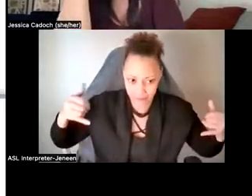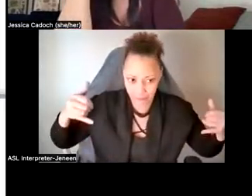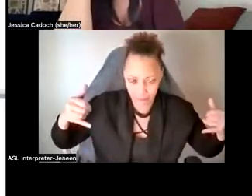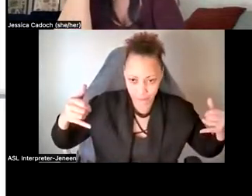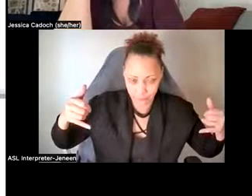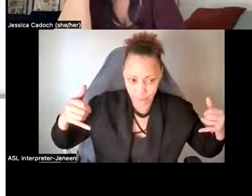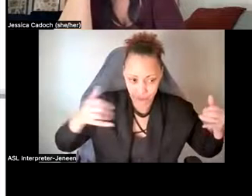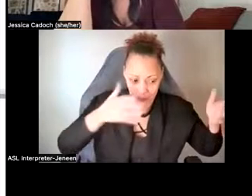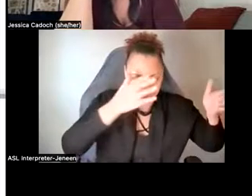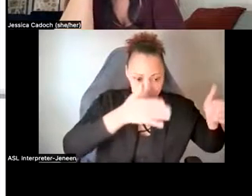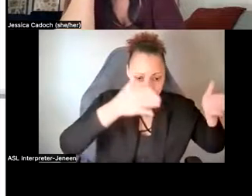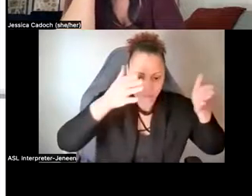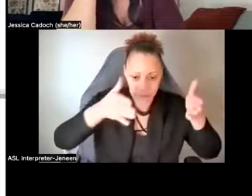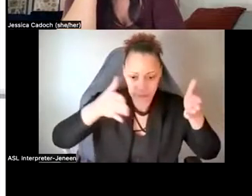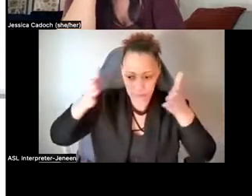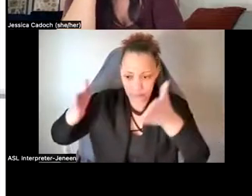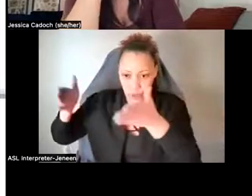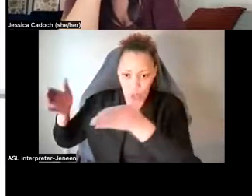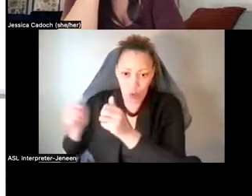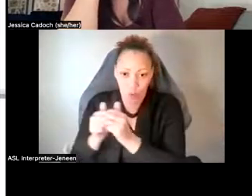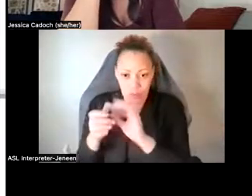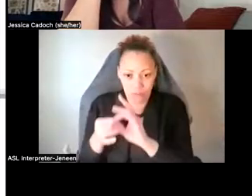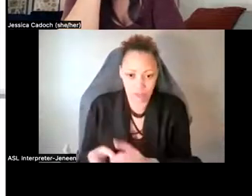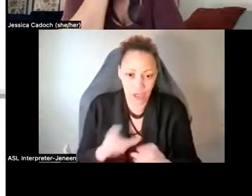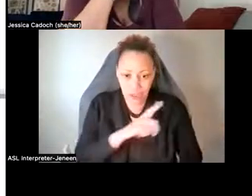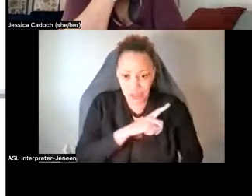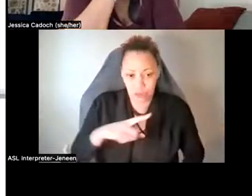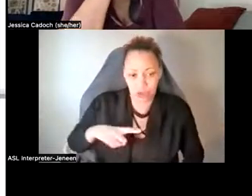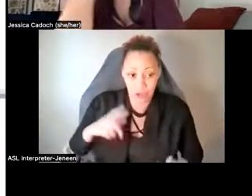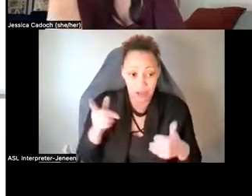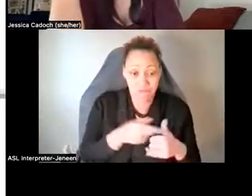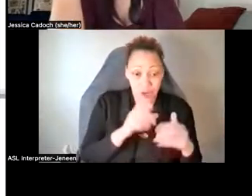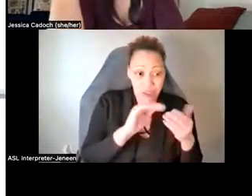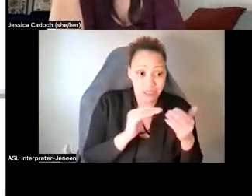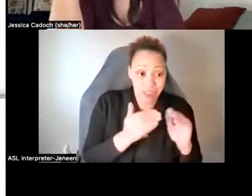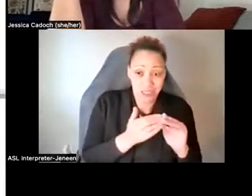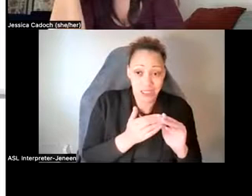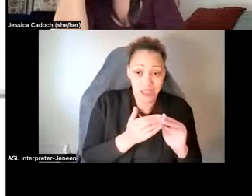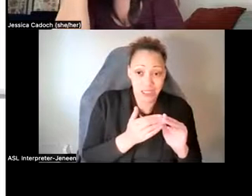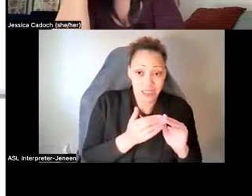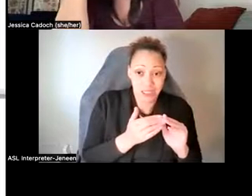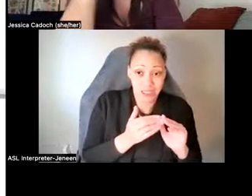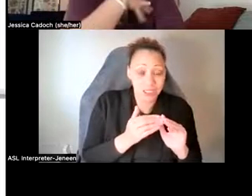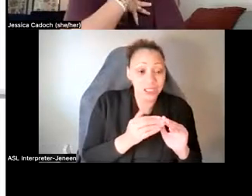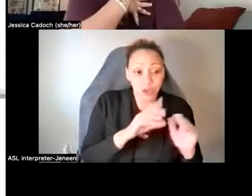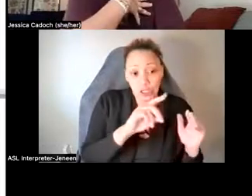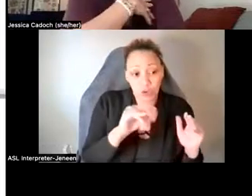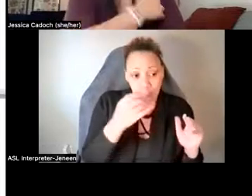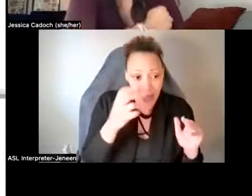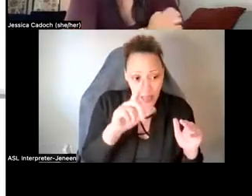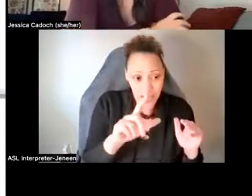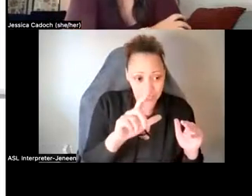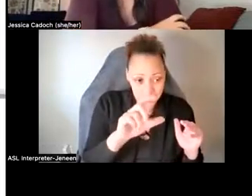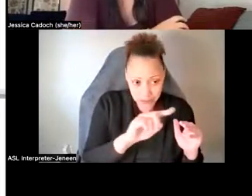psychedelic legislation. Um, uh, first city to, uh, decriminalize psilocybin was Denver, which is where I